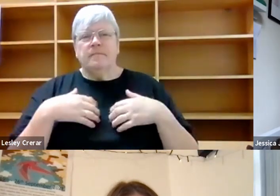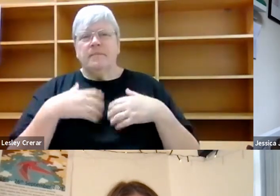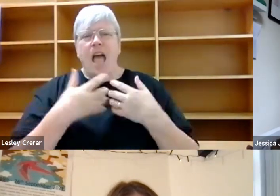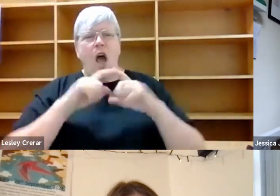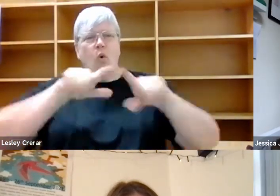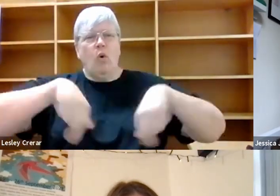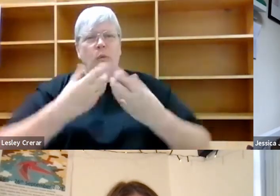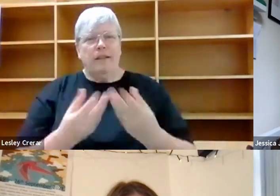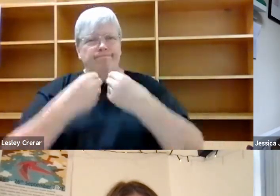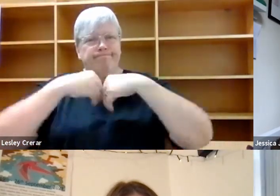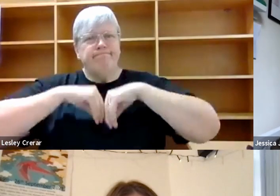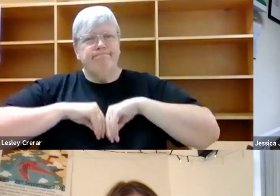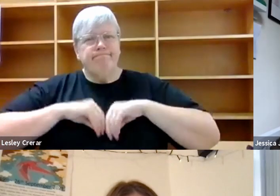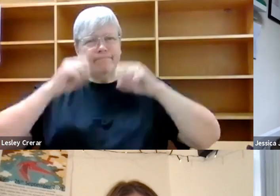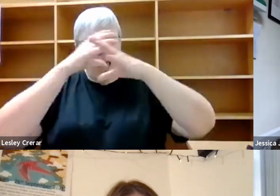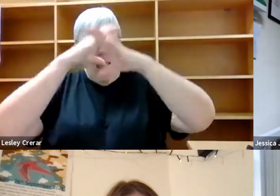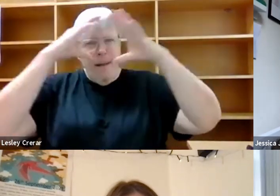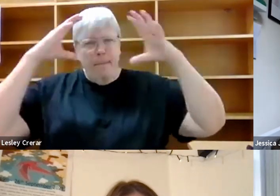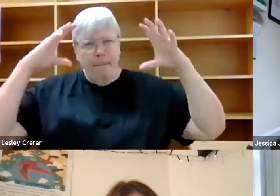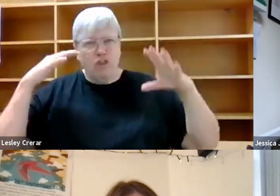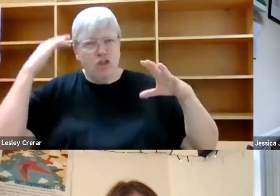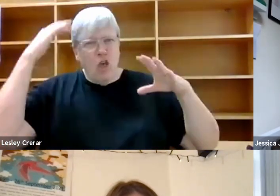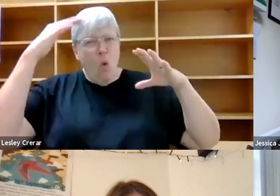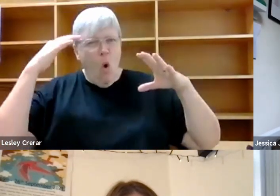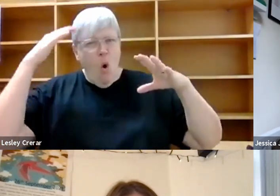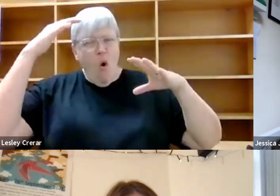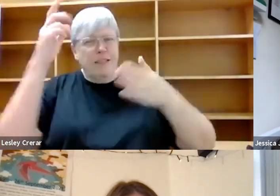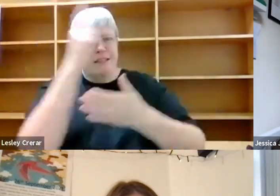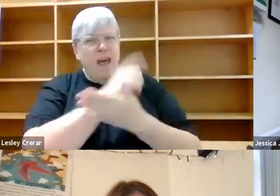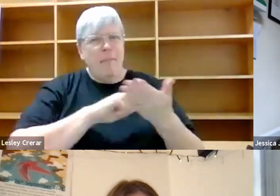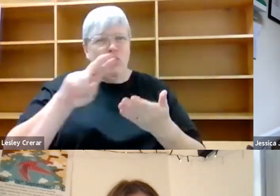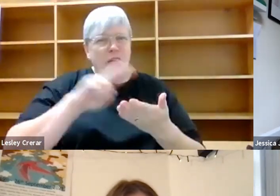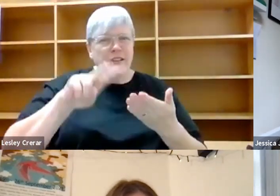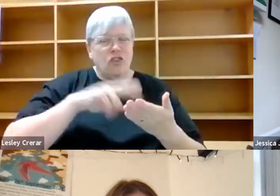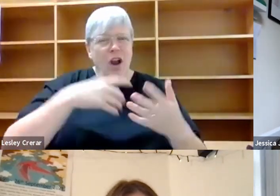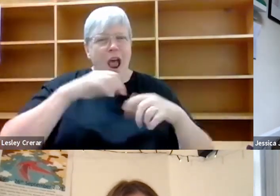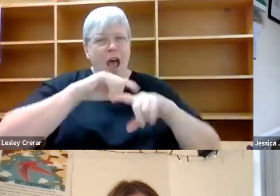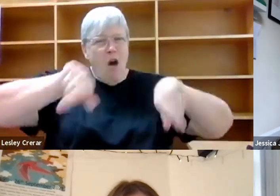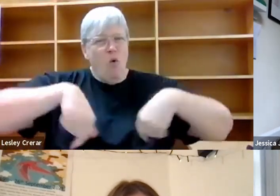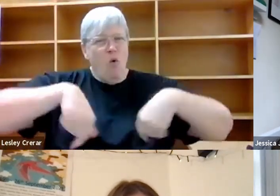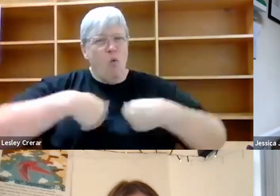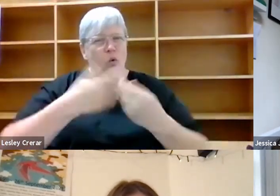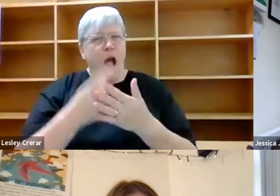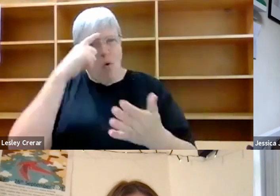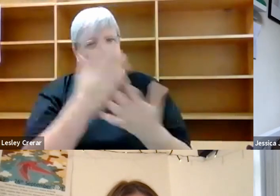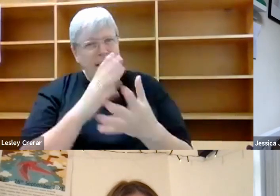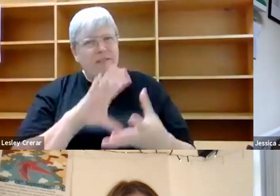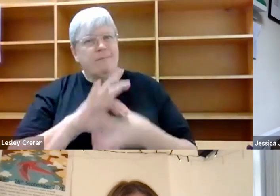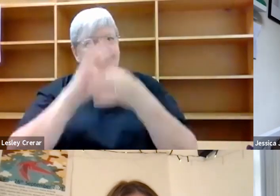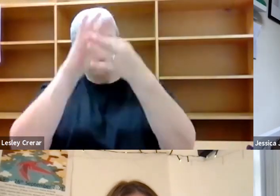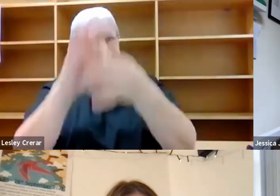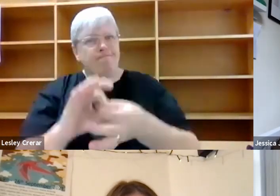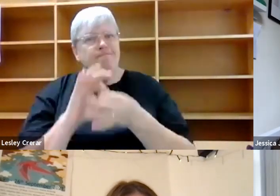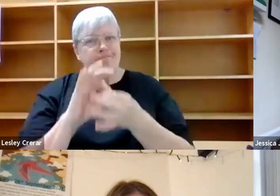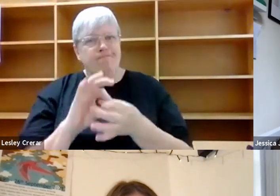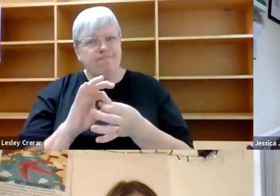images, thoughts, theories about nature and tie them to our, um, governing beliefs in the world essentially. Um, so